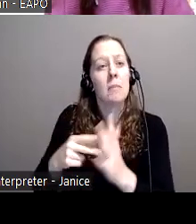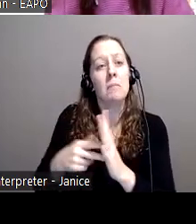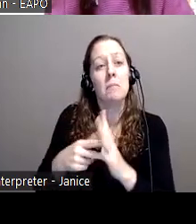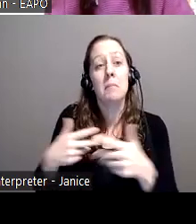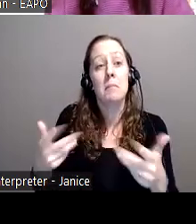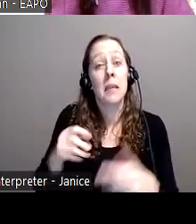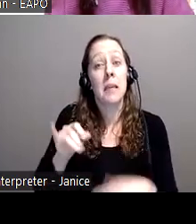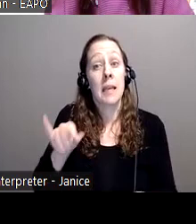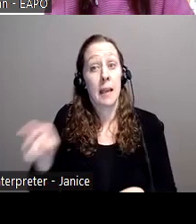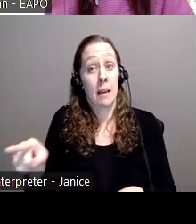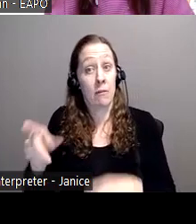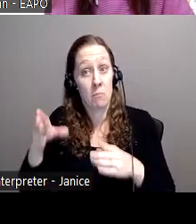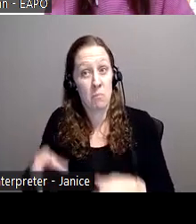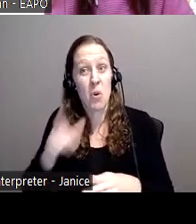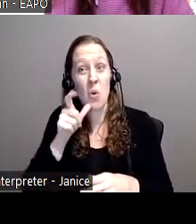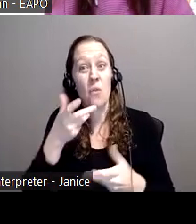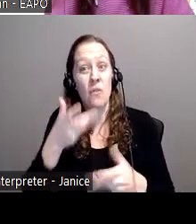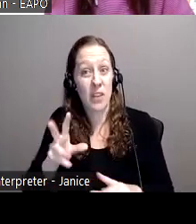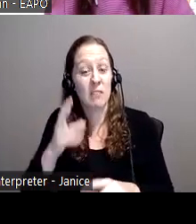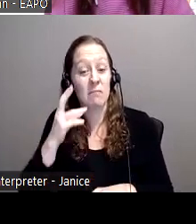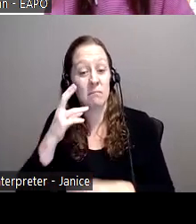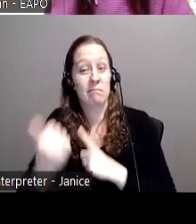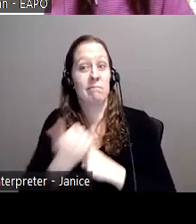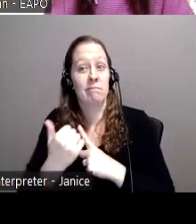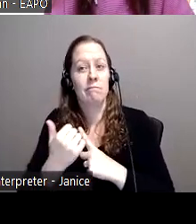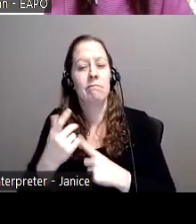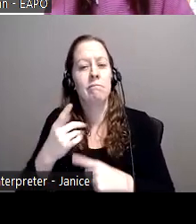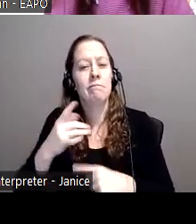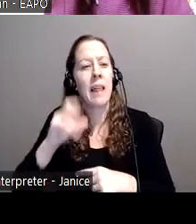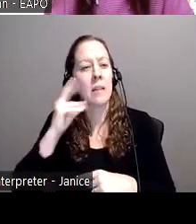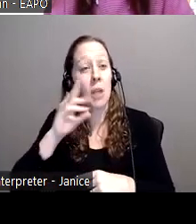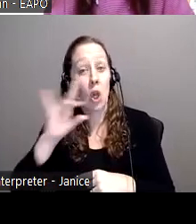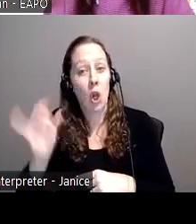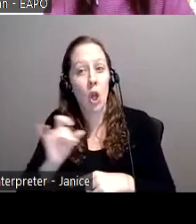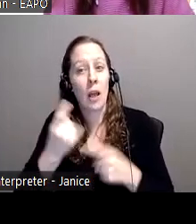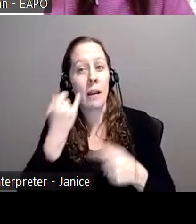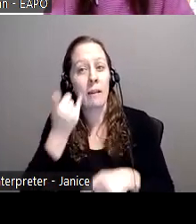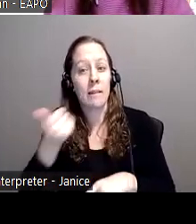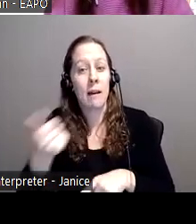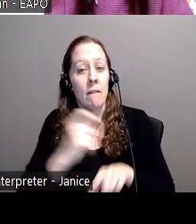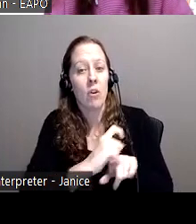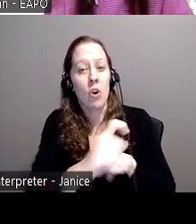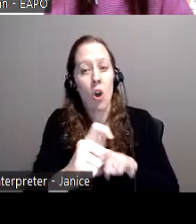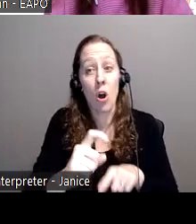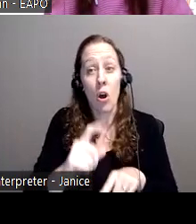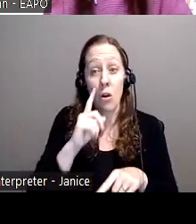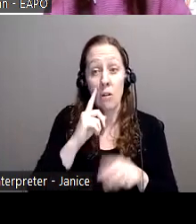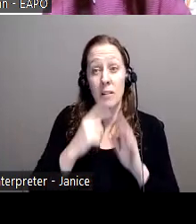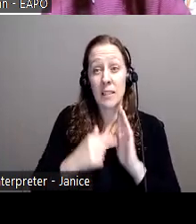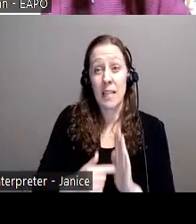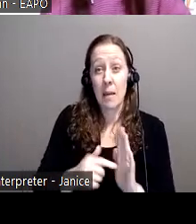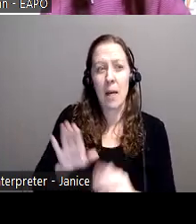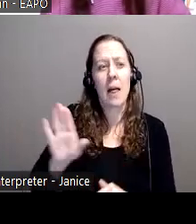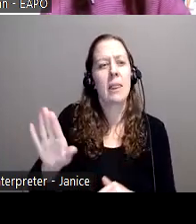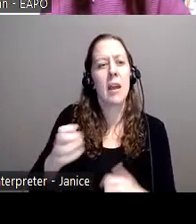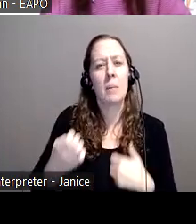look like when a victim actually does call in? Like, are they, I'm just thinking of their emotional wellbeing. I know